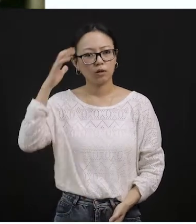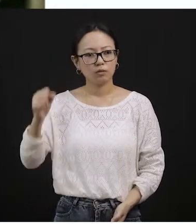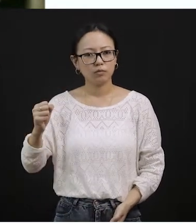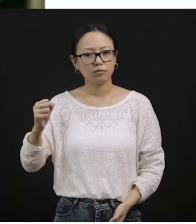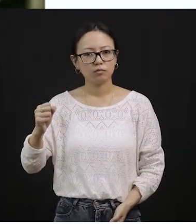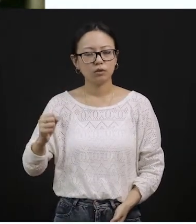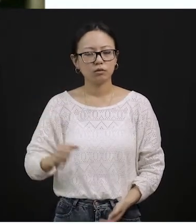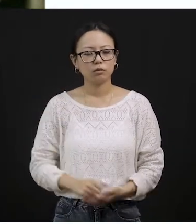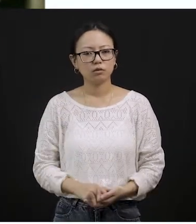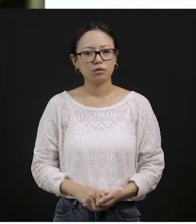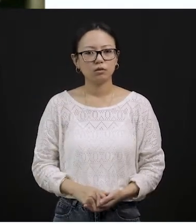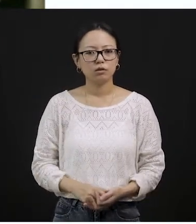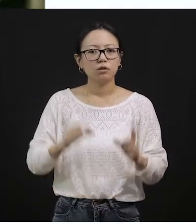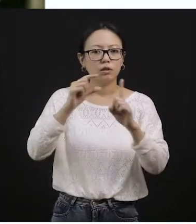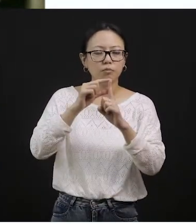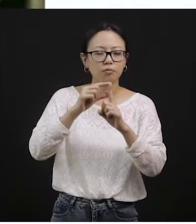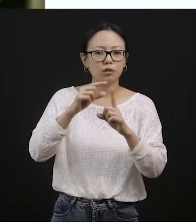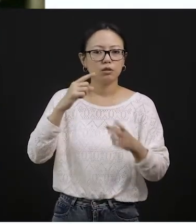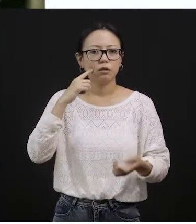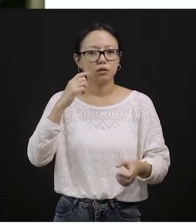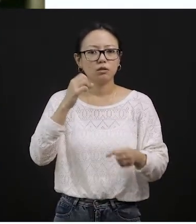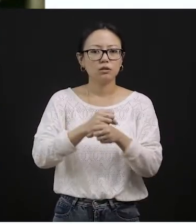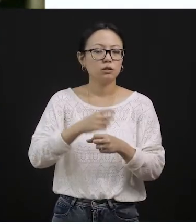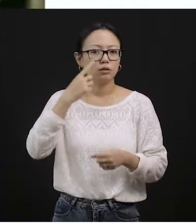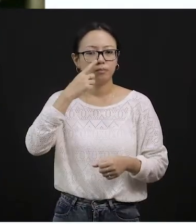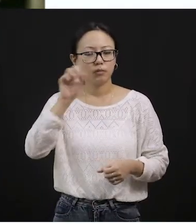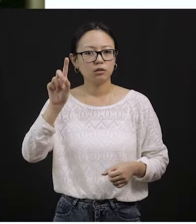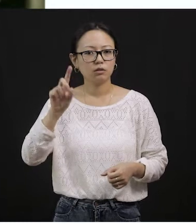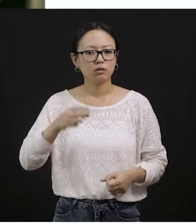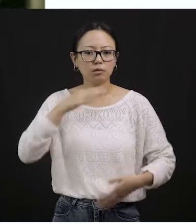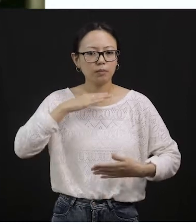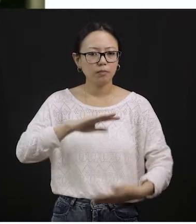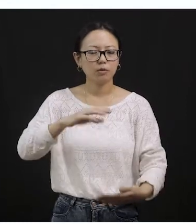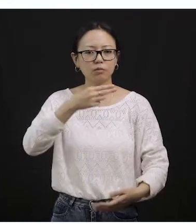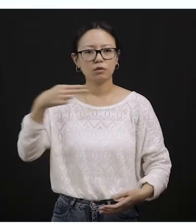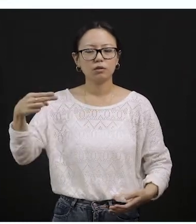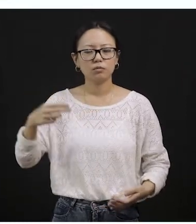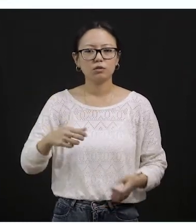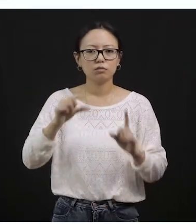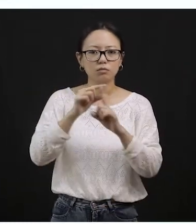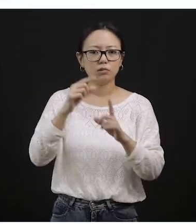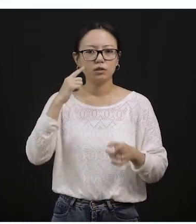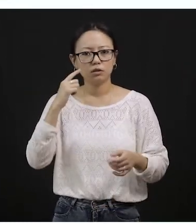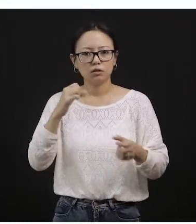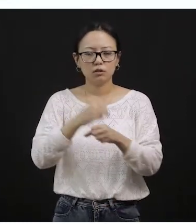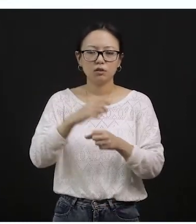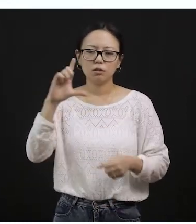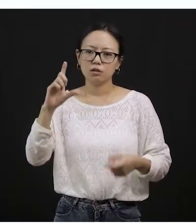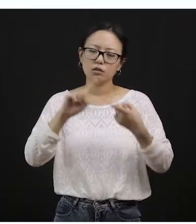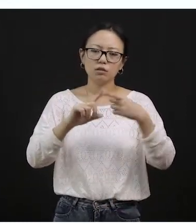animal of a pig is biglet, mother of a piglet is big, duck, okay? Alright, now here.